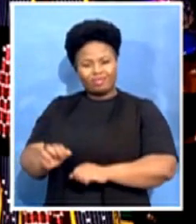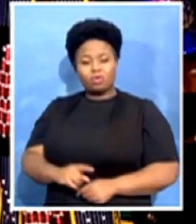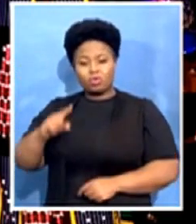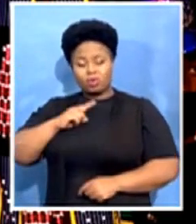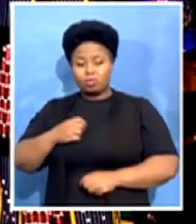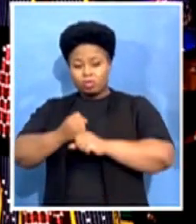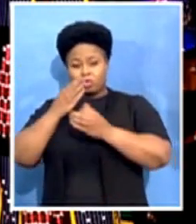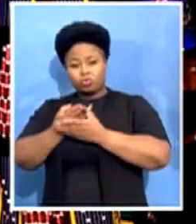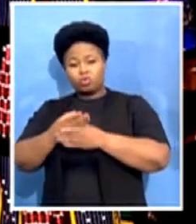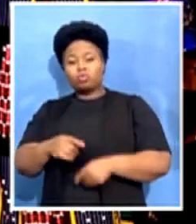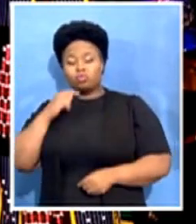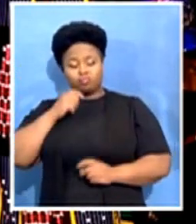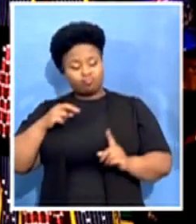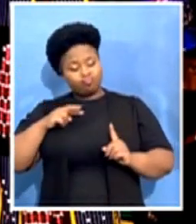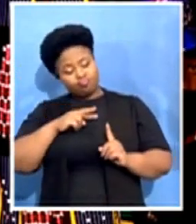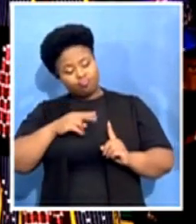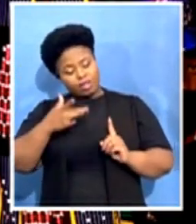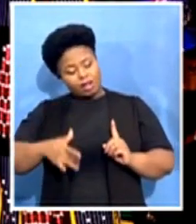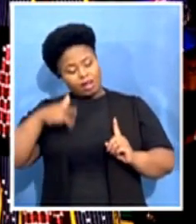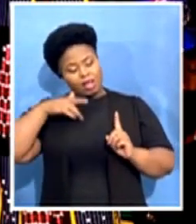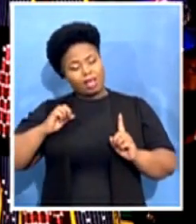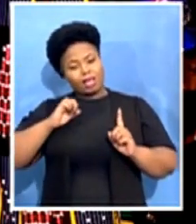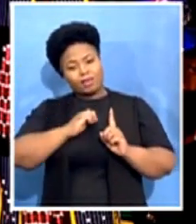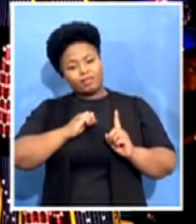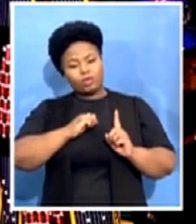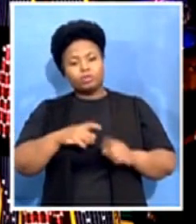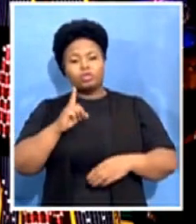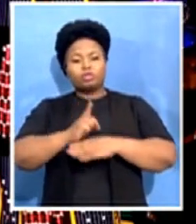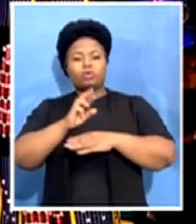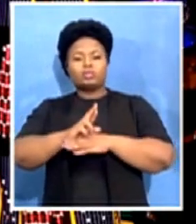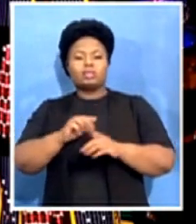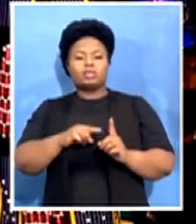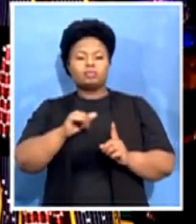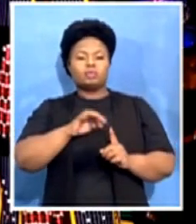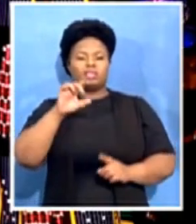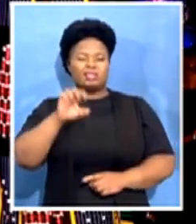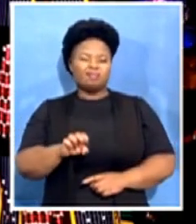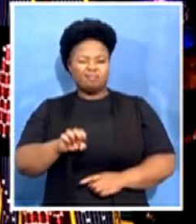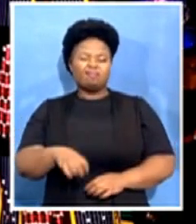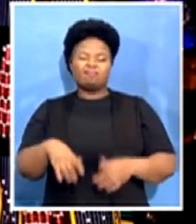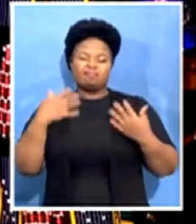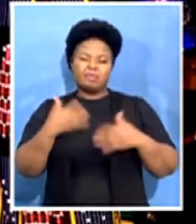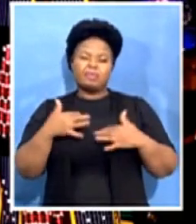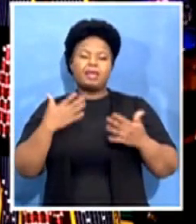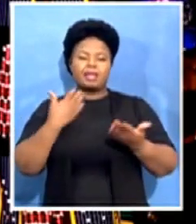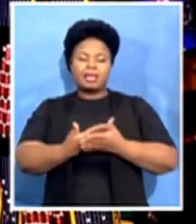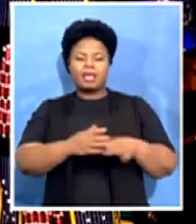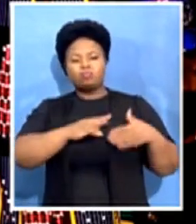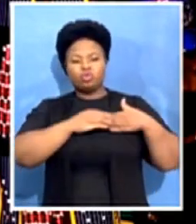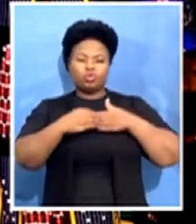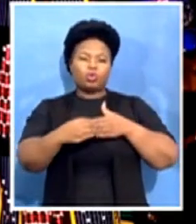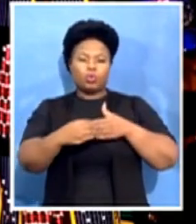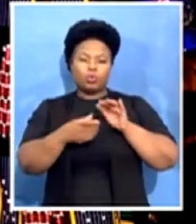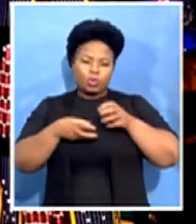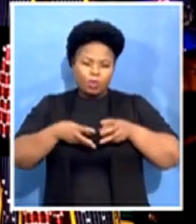Dr. Spongle Kumalo would become a torchbearer and an instrument of service of